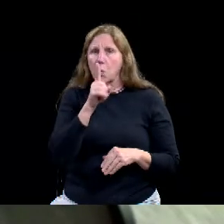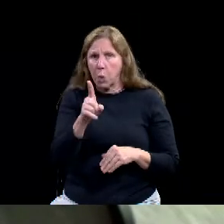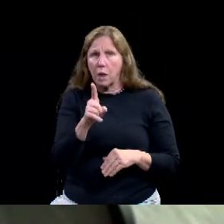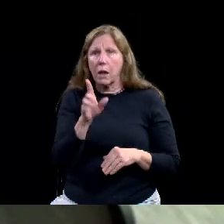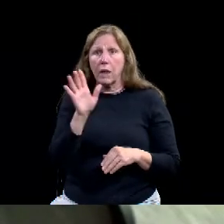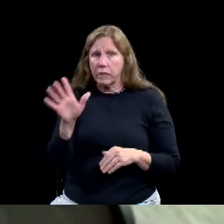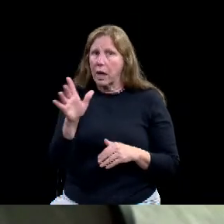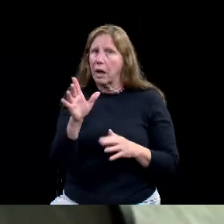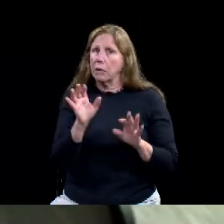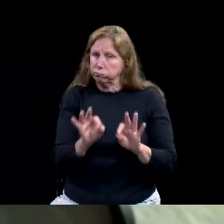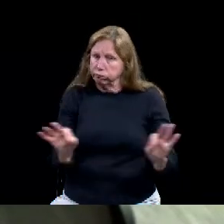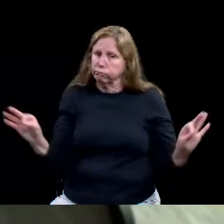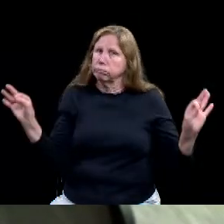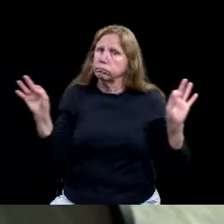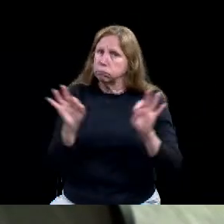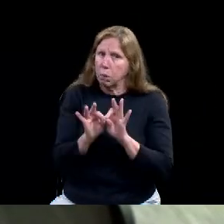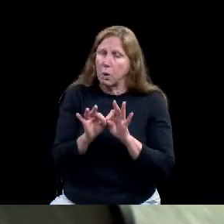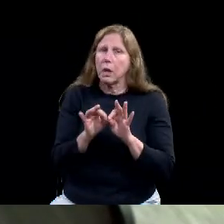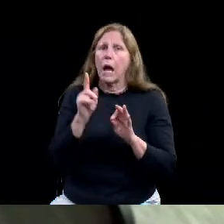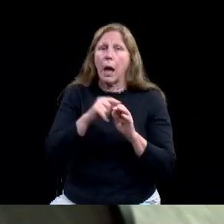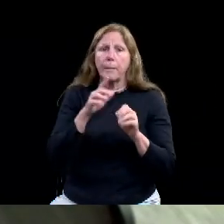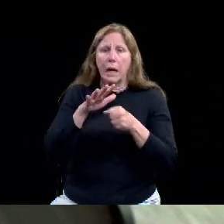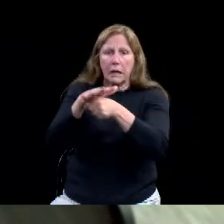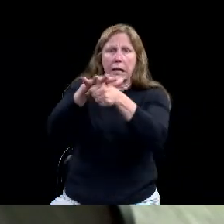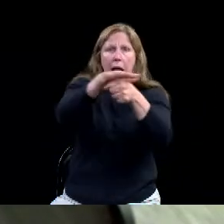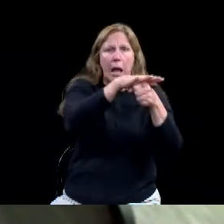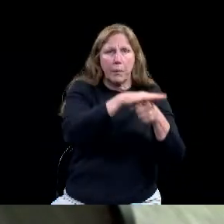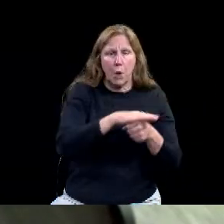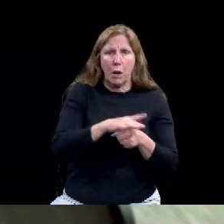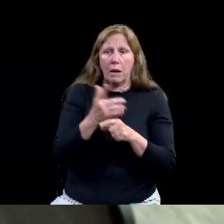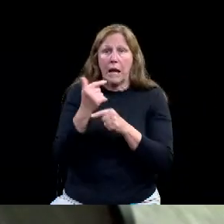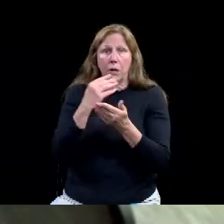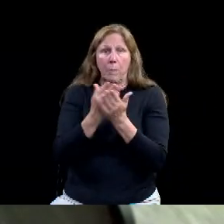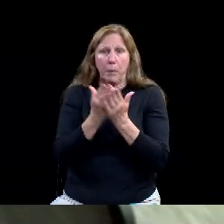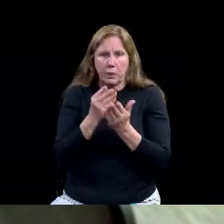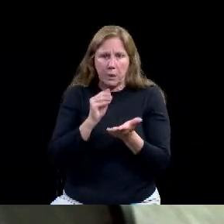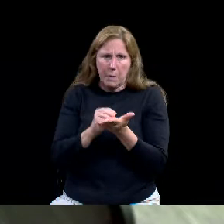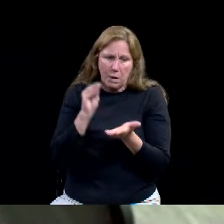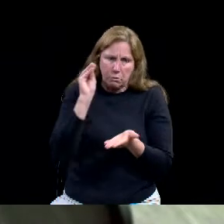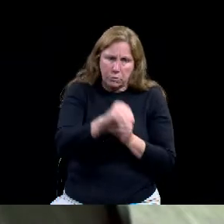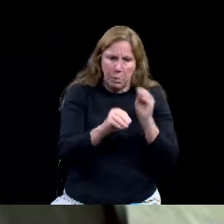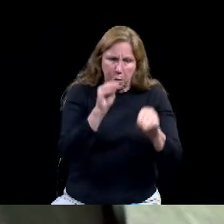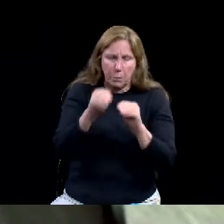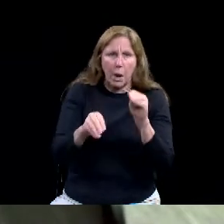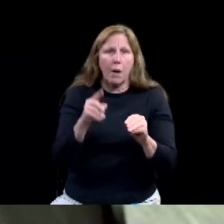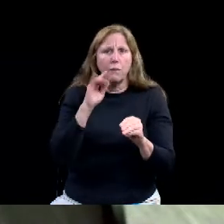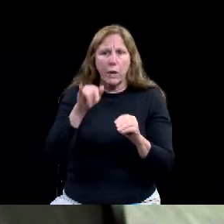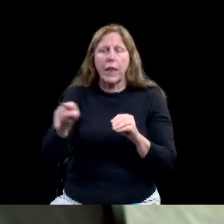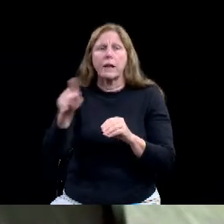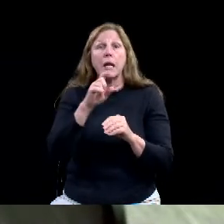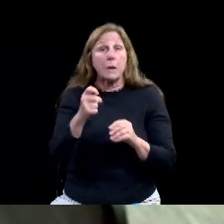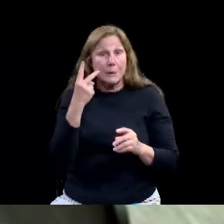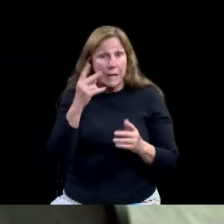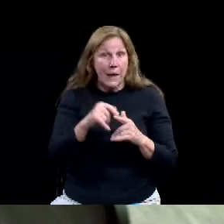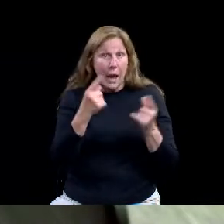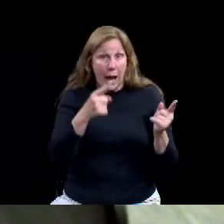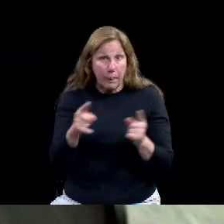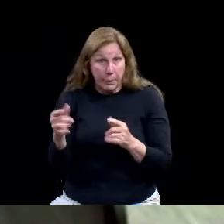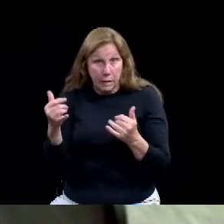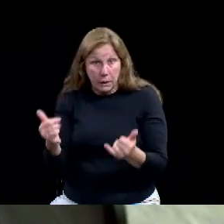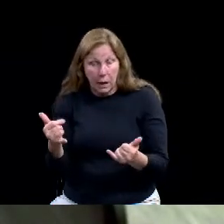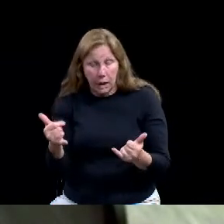take root and, and green shoots popping up all over town. Today's presentation will focus in on the development